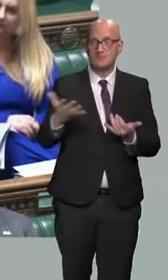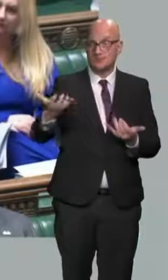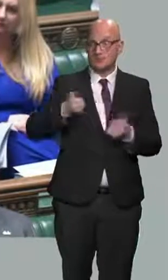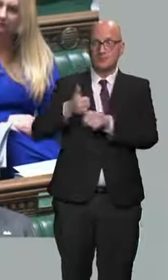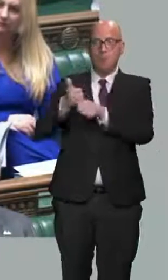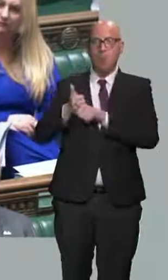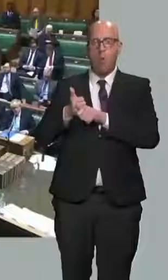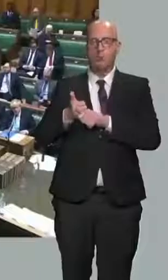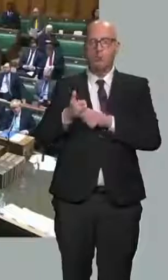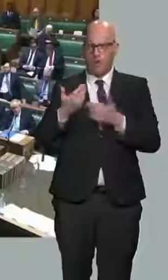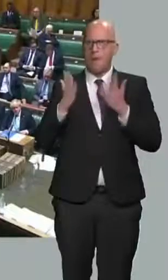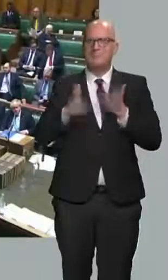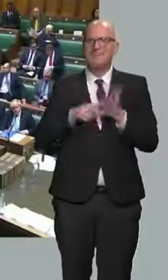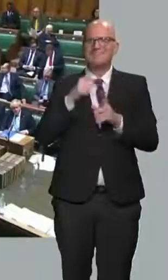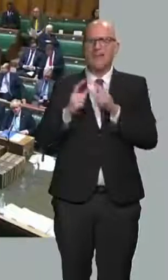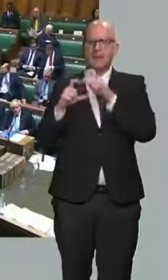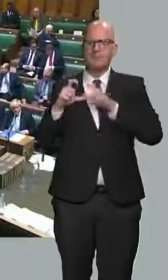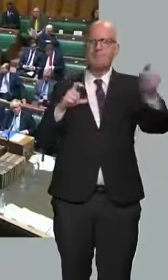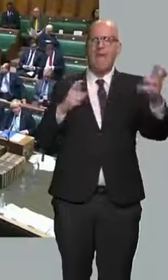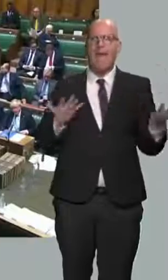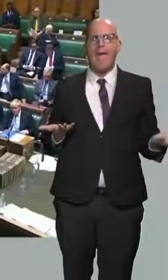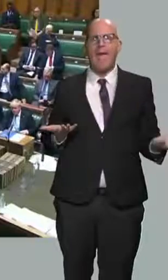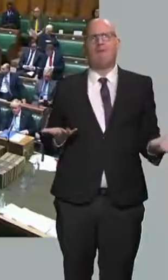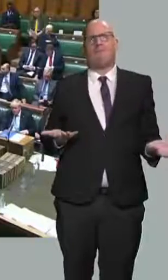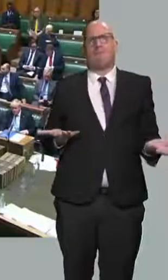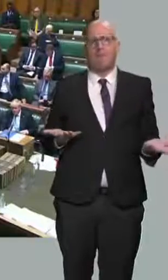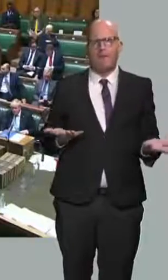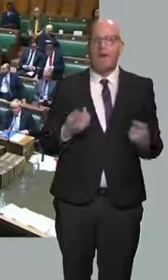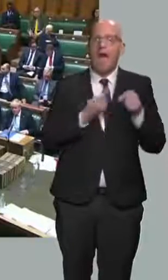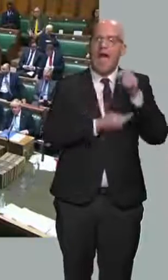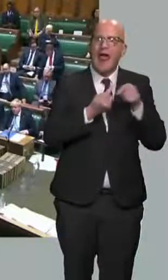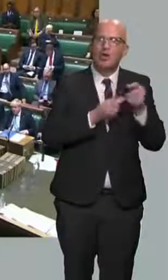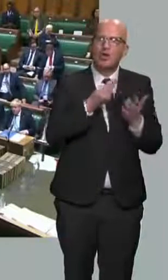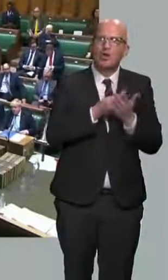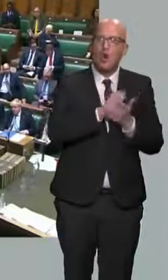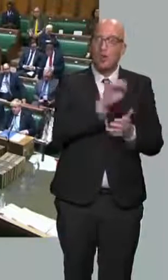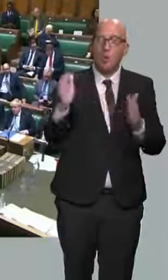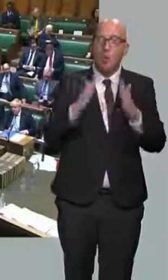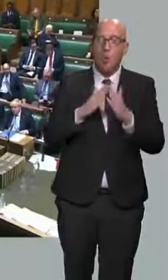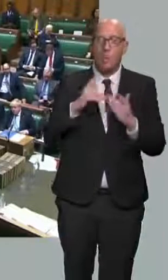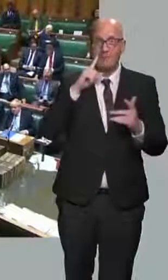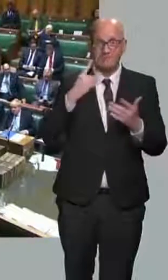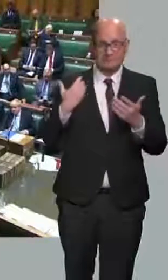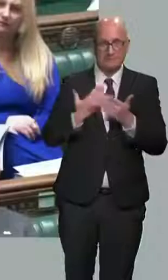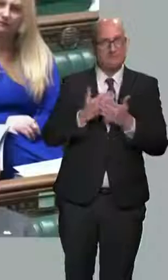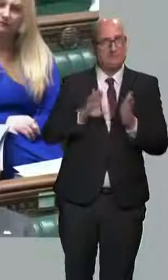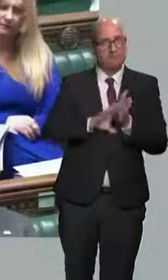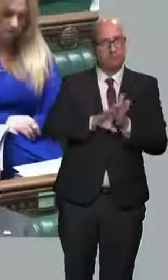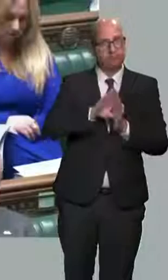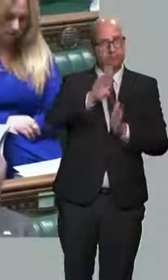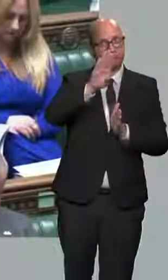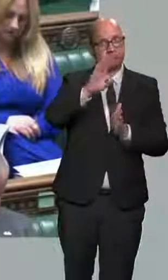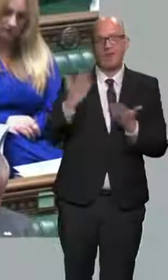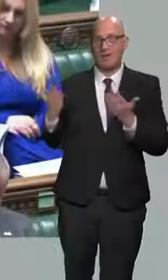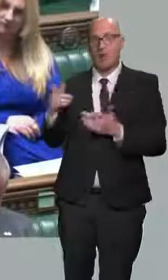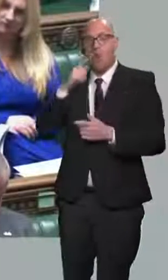to add insult to injury. Home energy costs, which were already soaring before the increase in hostilities in Ukraine, are forcing